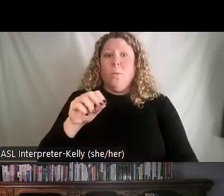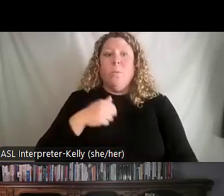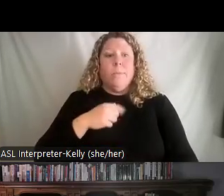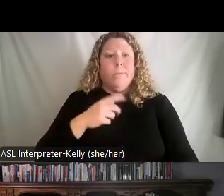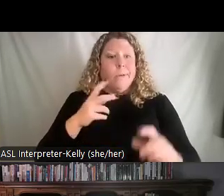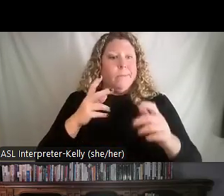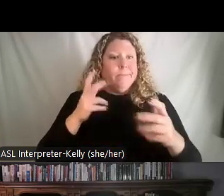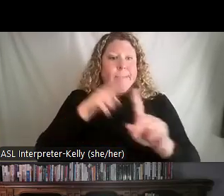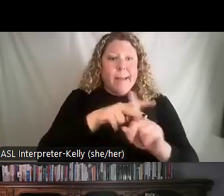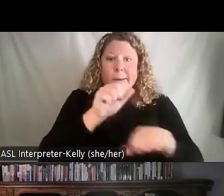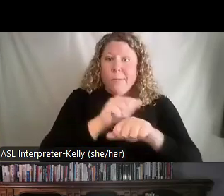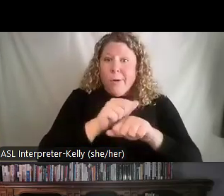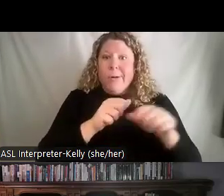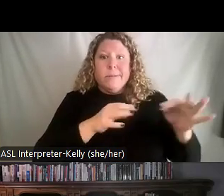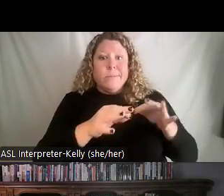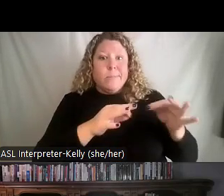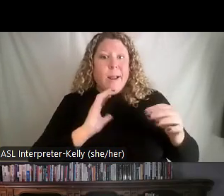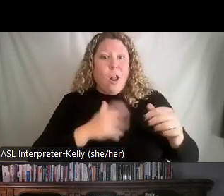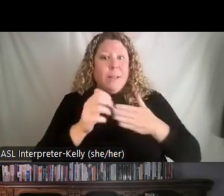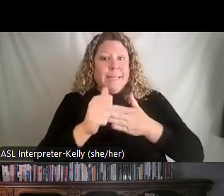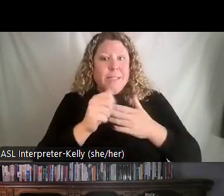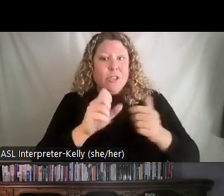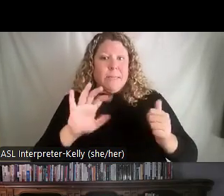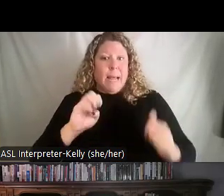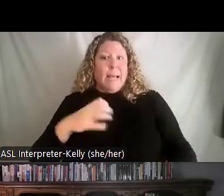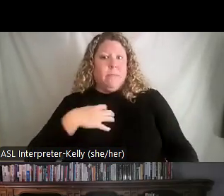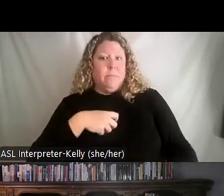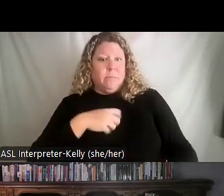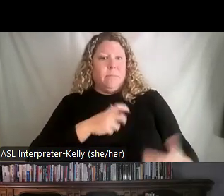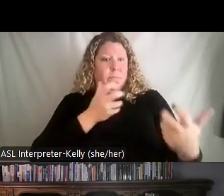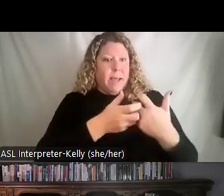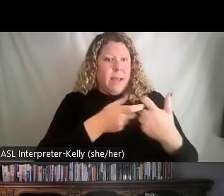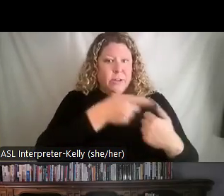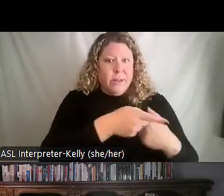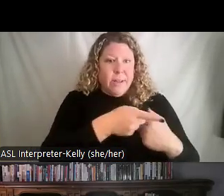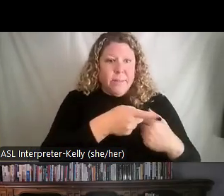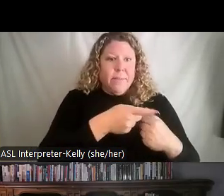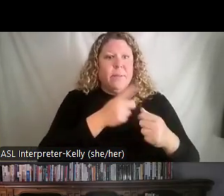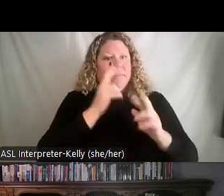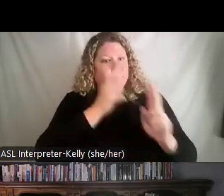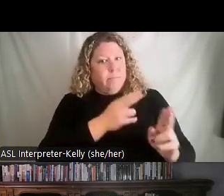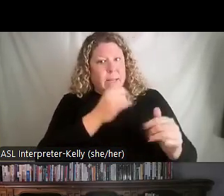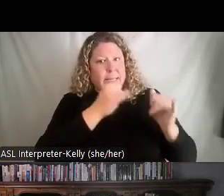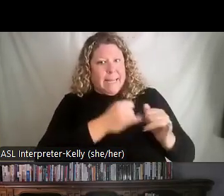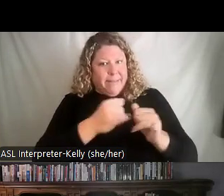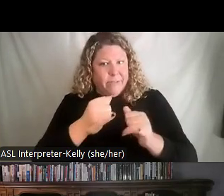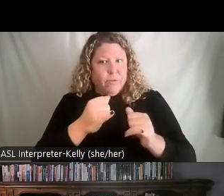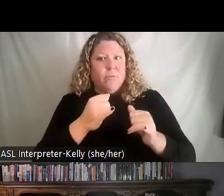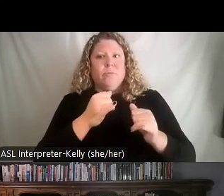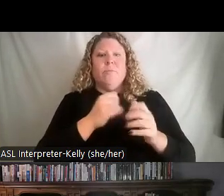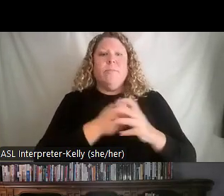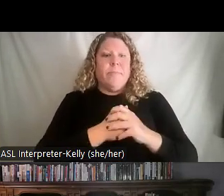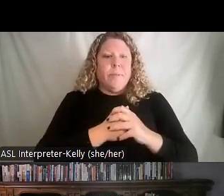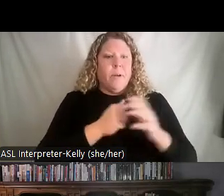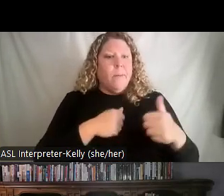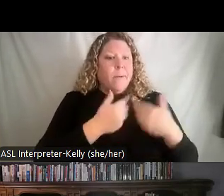style with where they're at. We're going to build that mutual trust and respect because we're treating them as individuals and we're showing up where they're at. We're going to